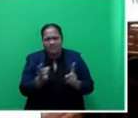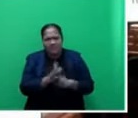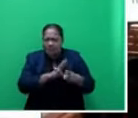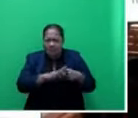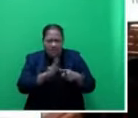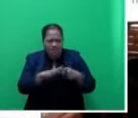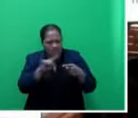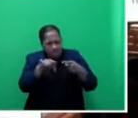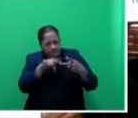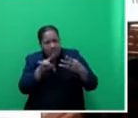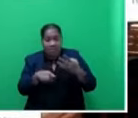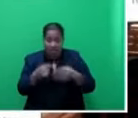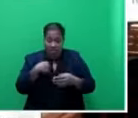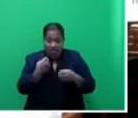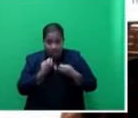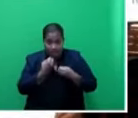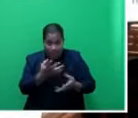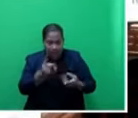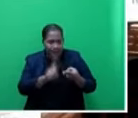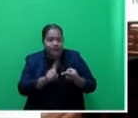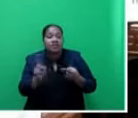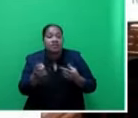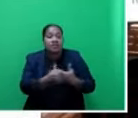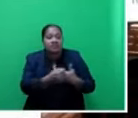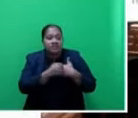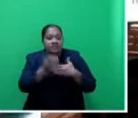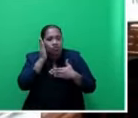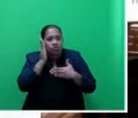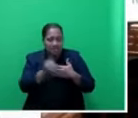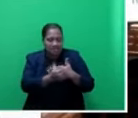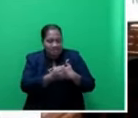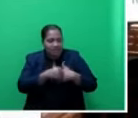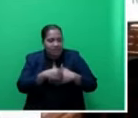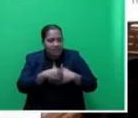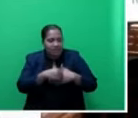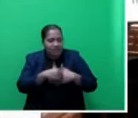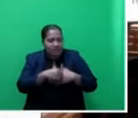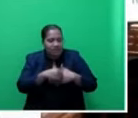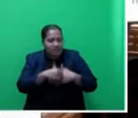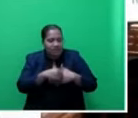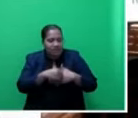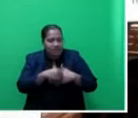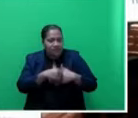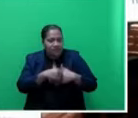And I'll refer on a few. Safer schools, safer hospitals, evacuations.